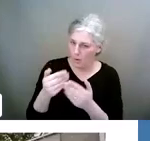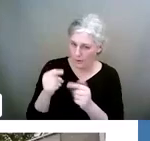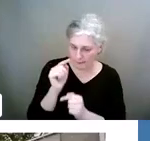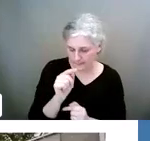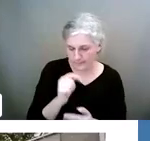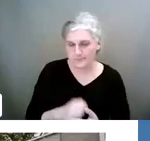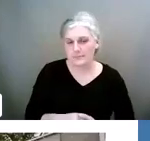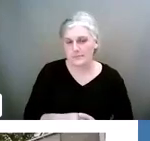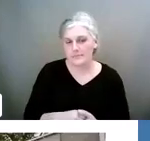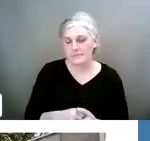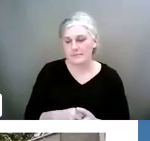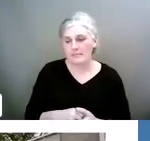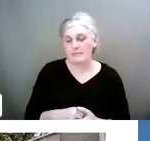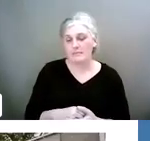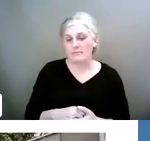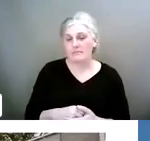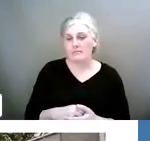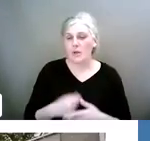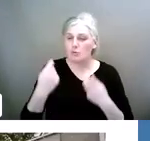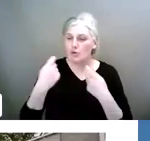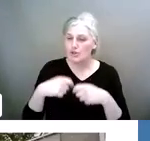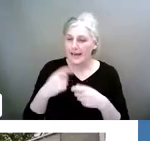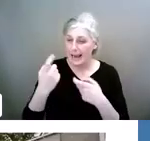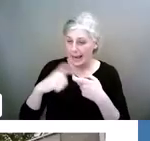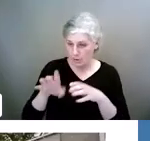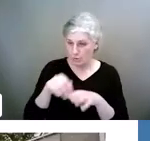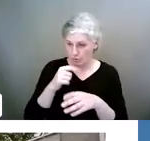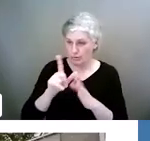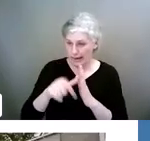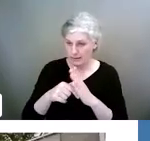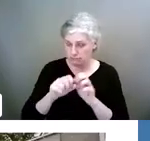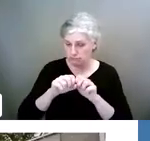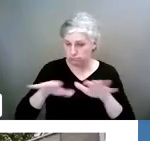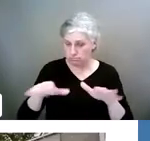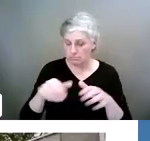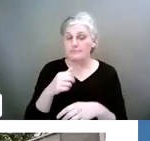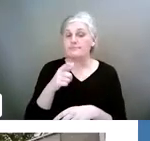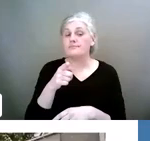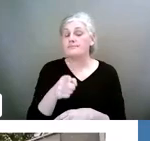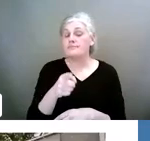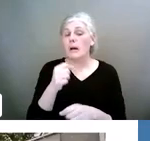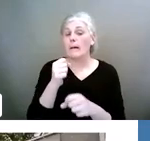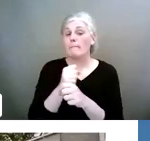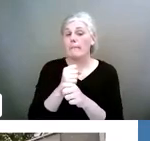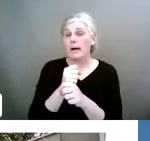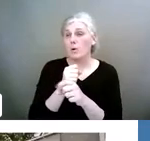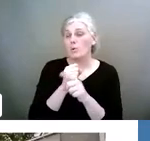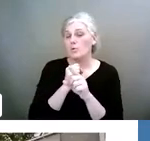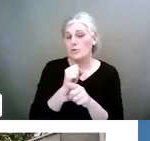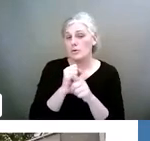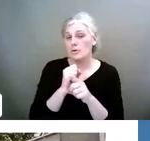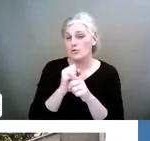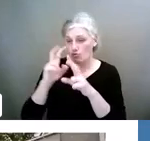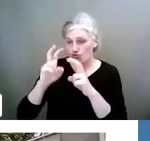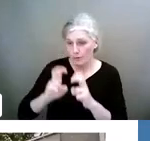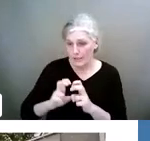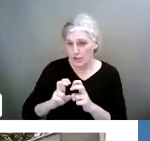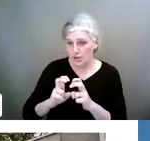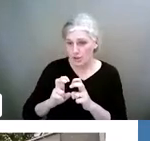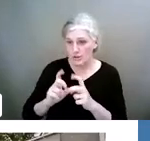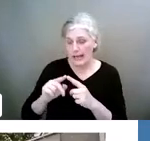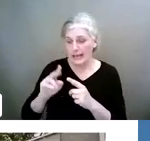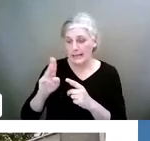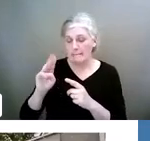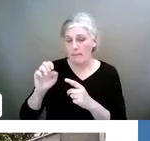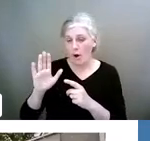we'll share those links out with you about the research and the pulse surveys.